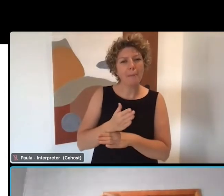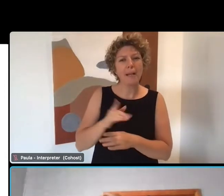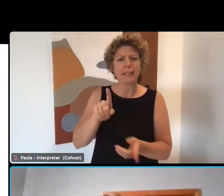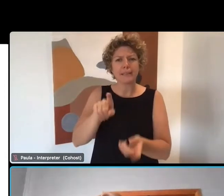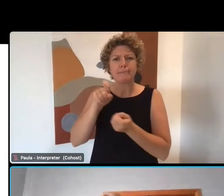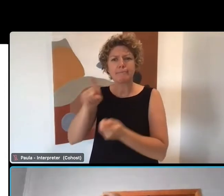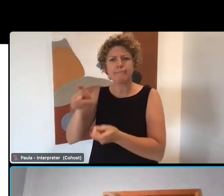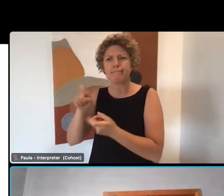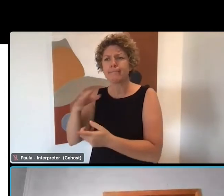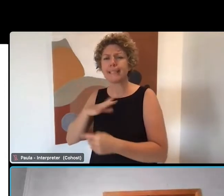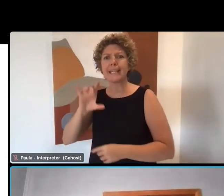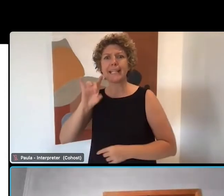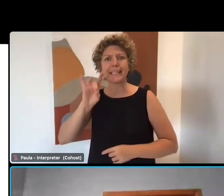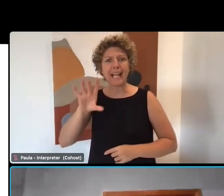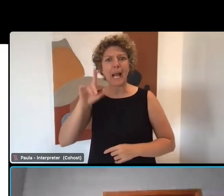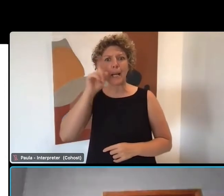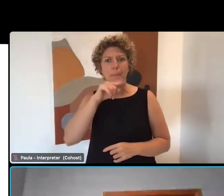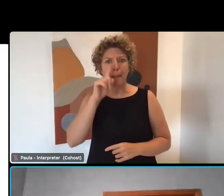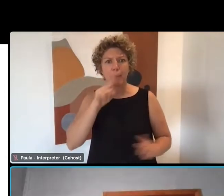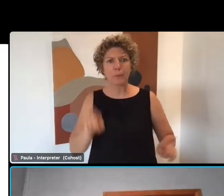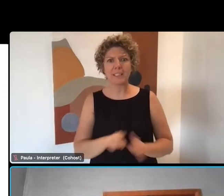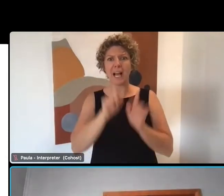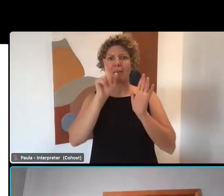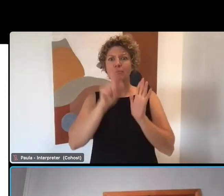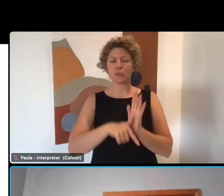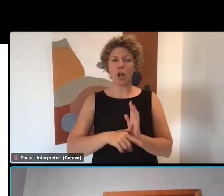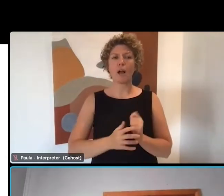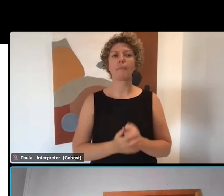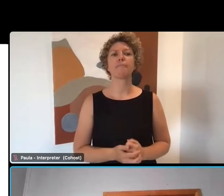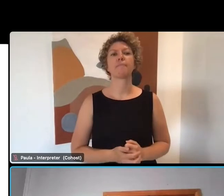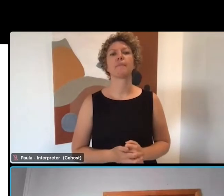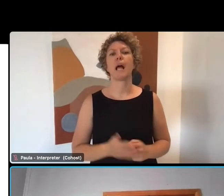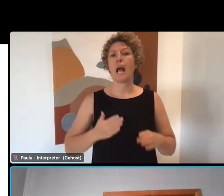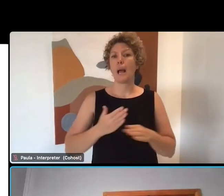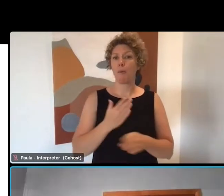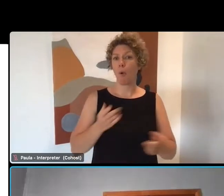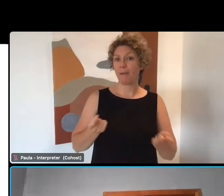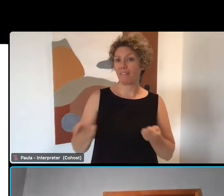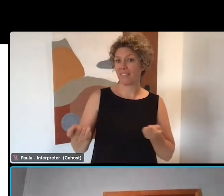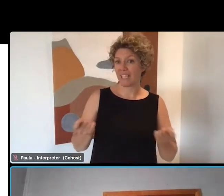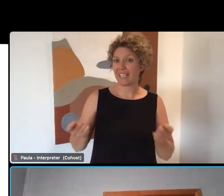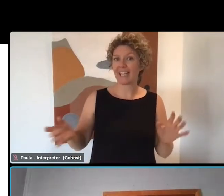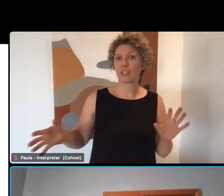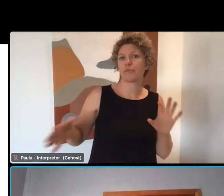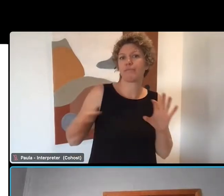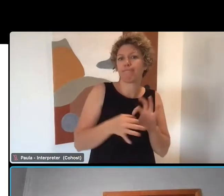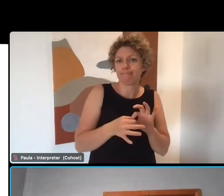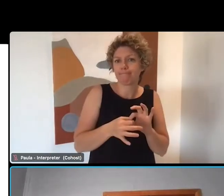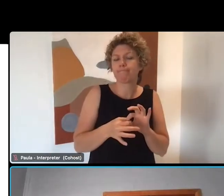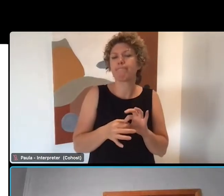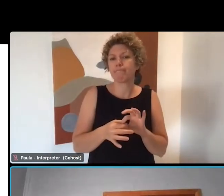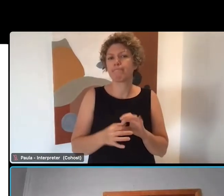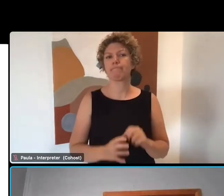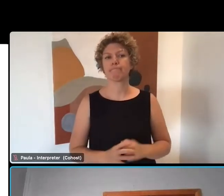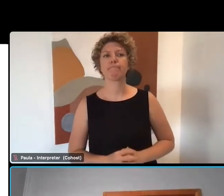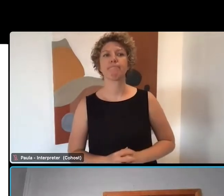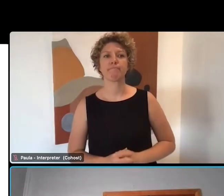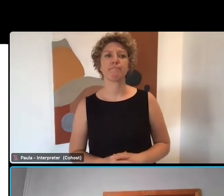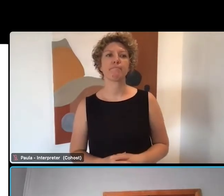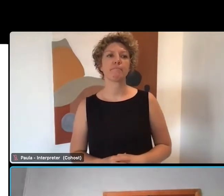recruit 10 employees or more at a time. And employment facilitators can assist link you into that program and funding opportunities.